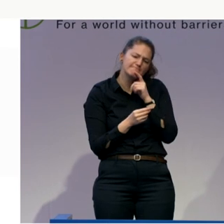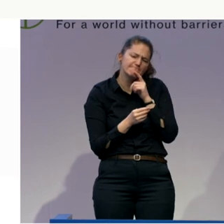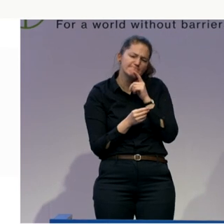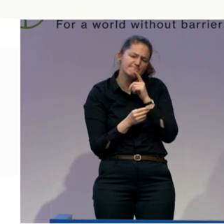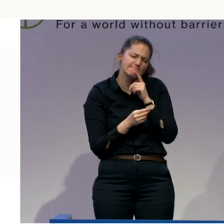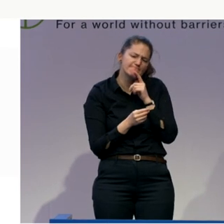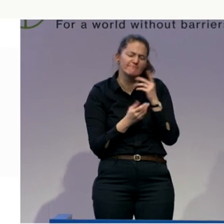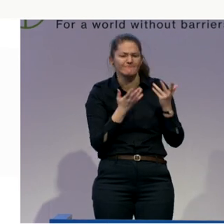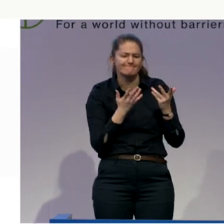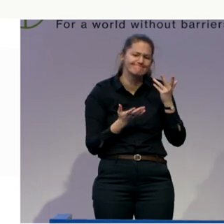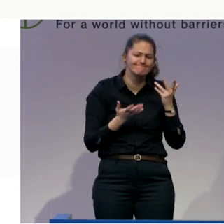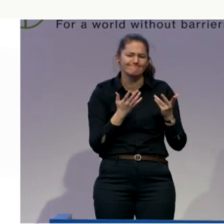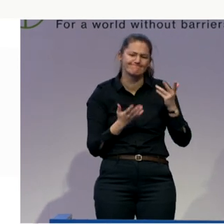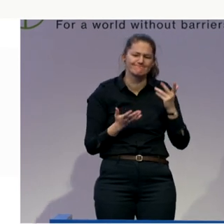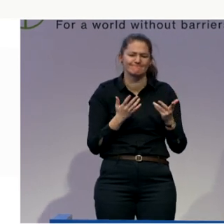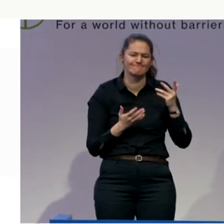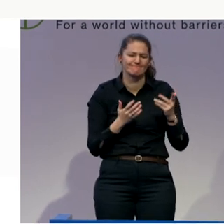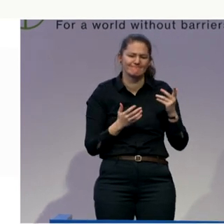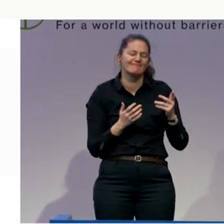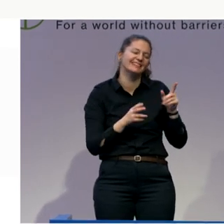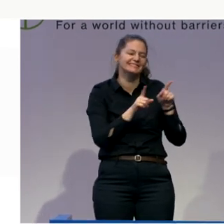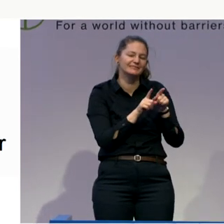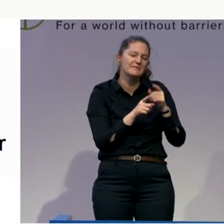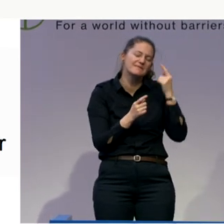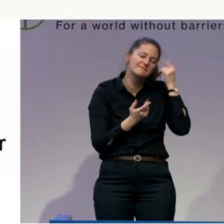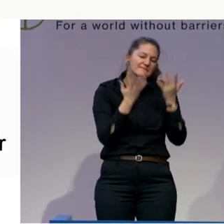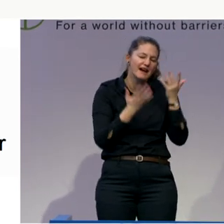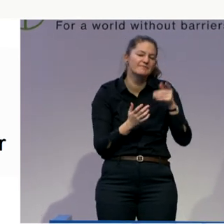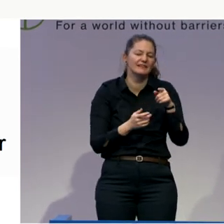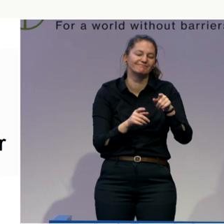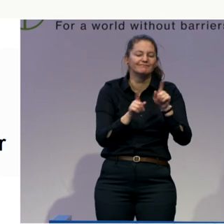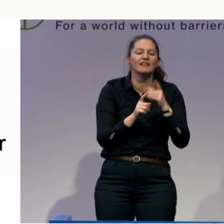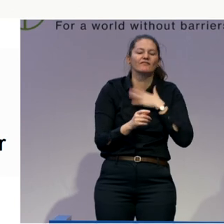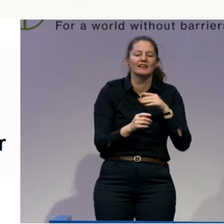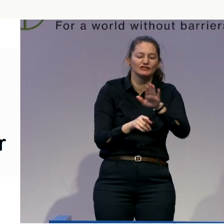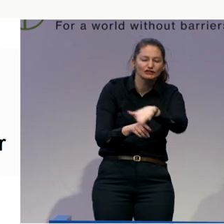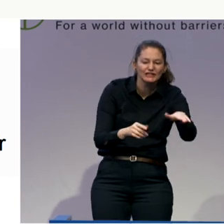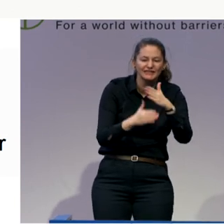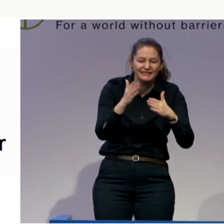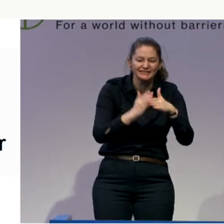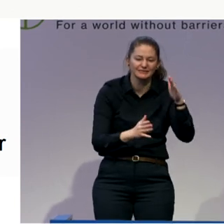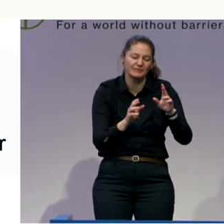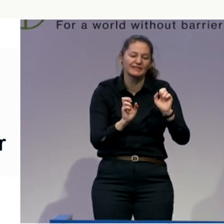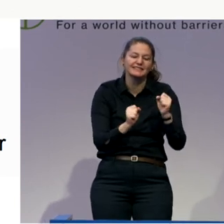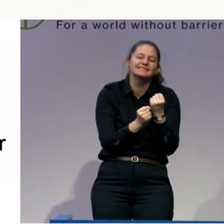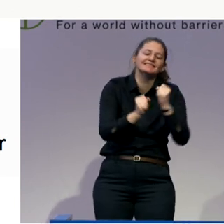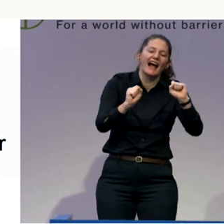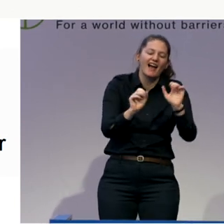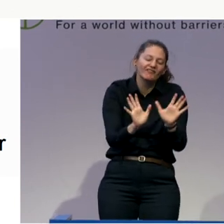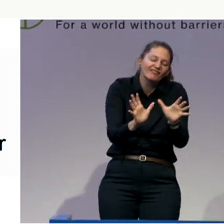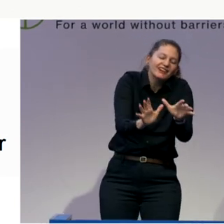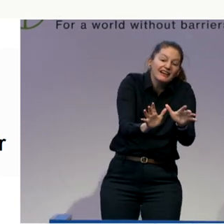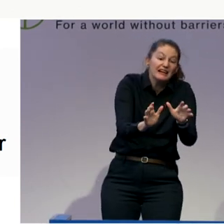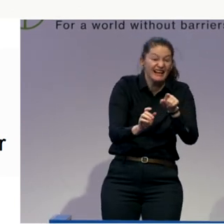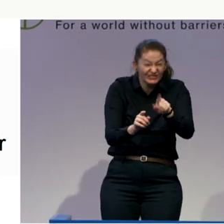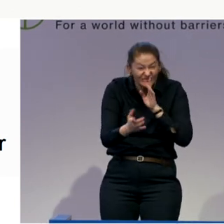family member to be protected and not be autonomous. It's difficult to explain